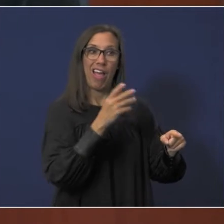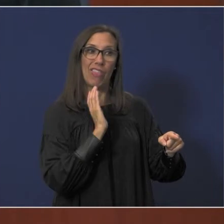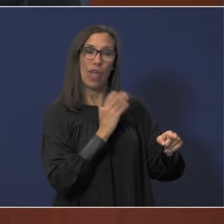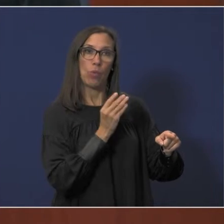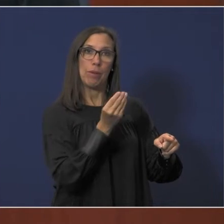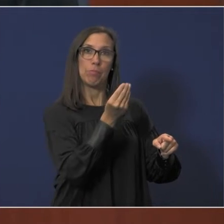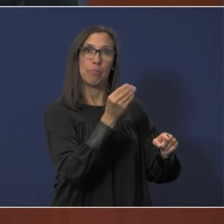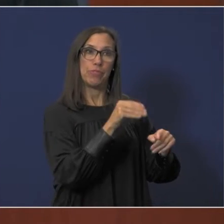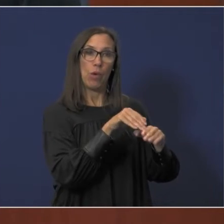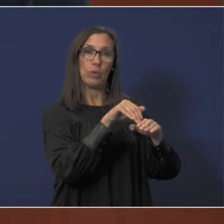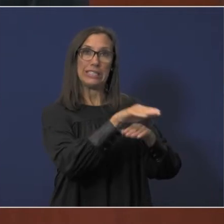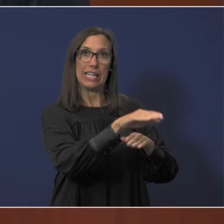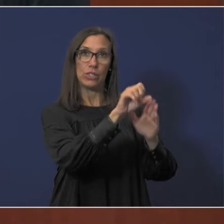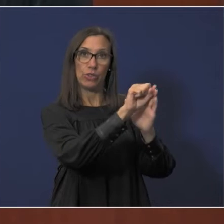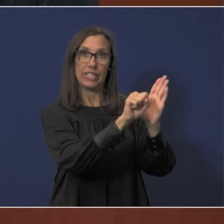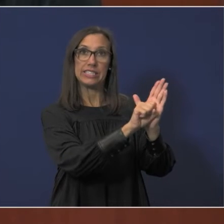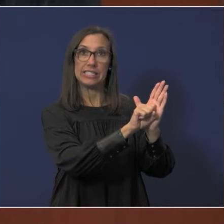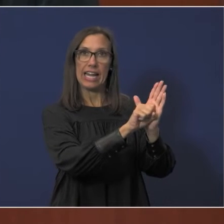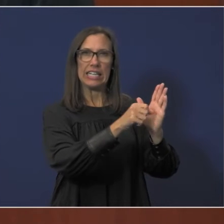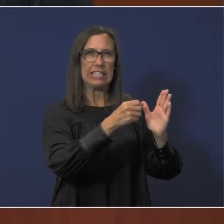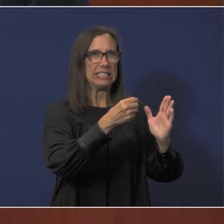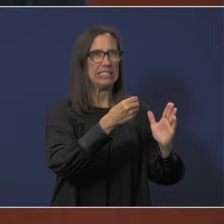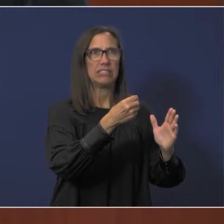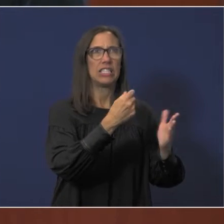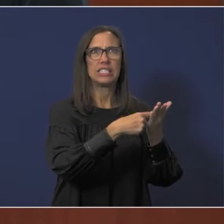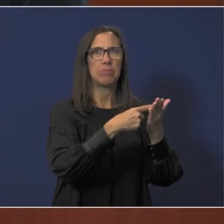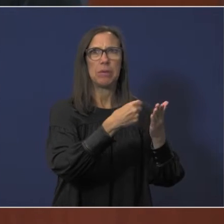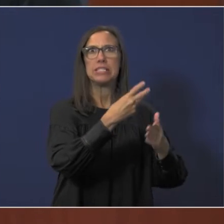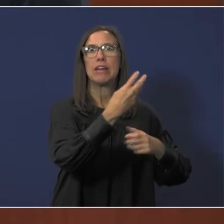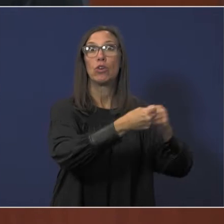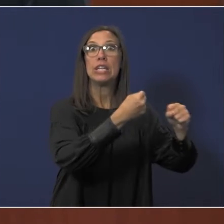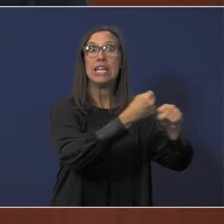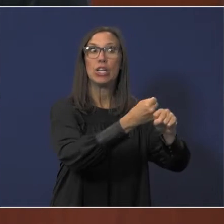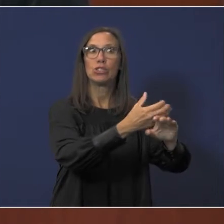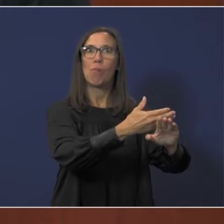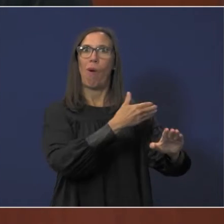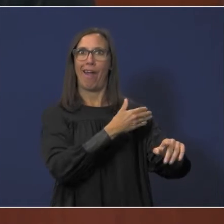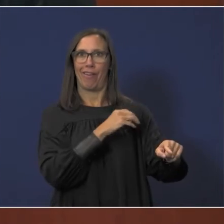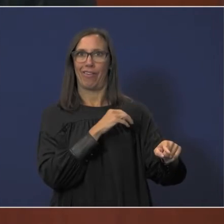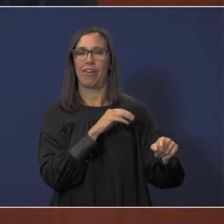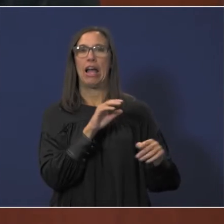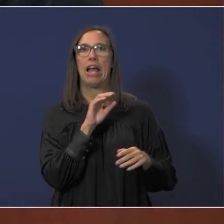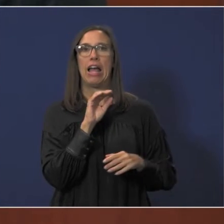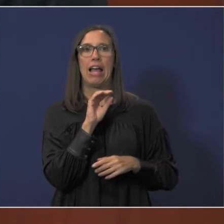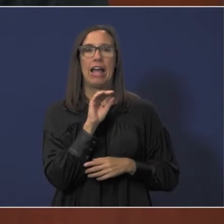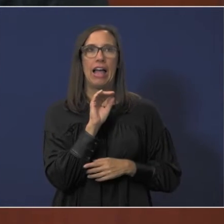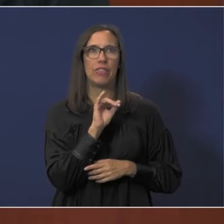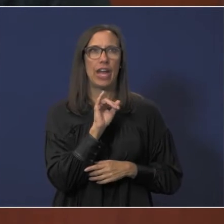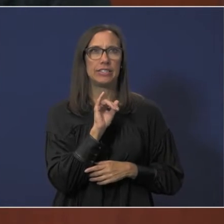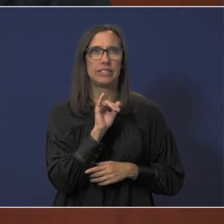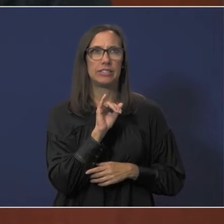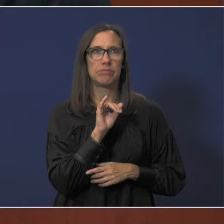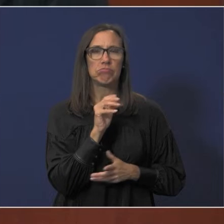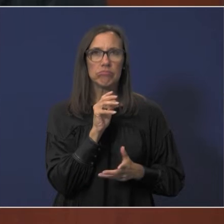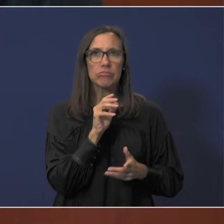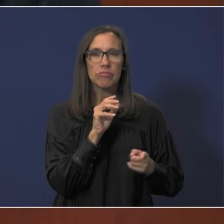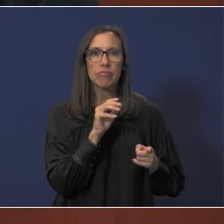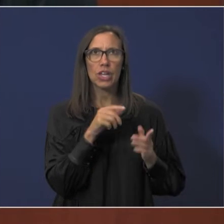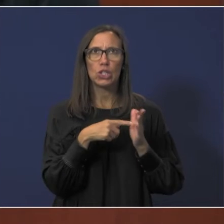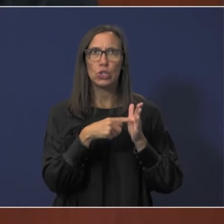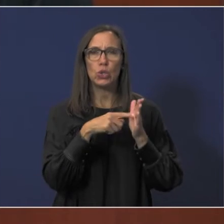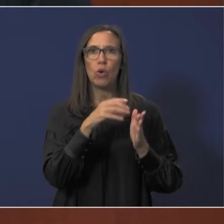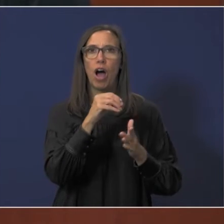to the state several sometimes several years before it's actually due uh in